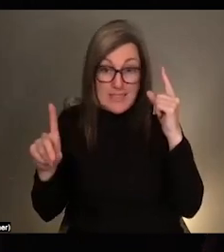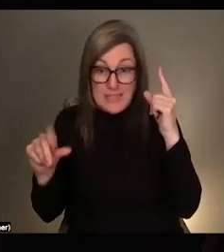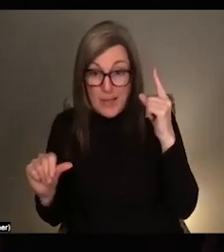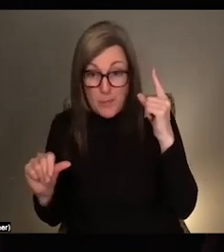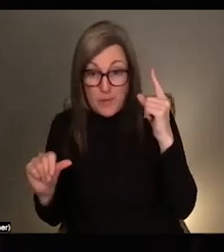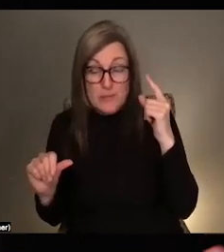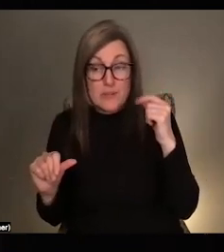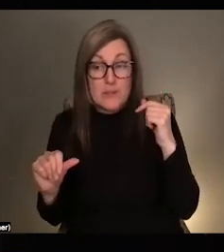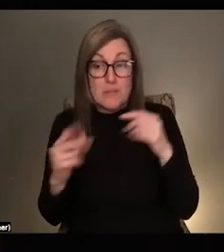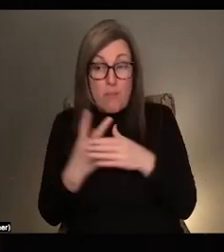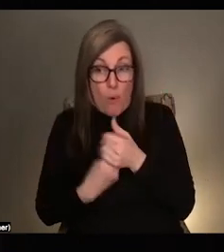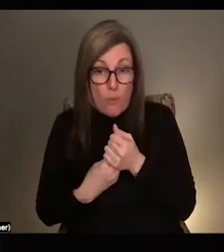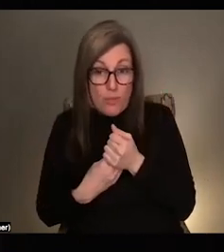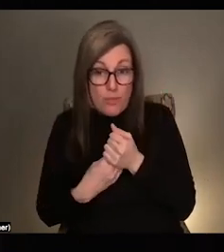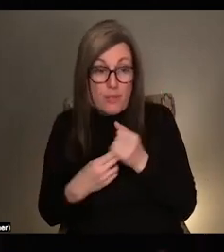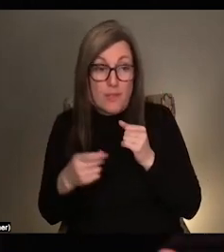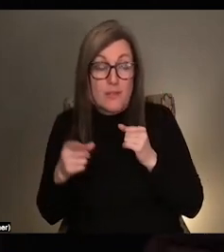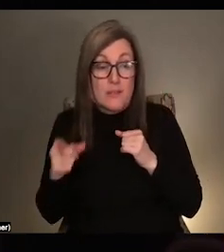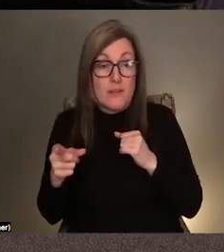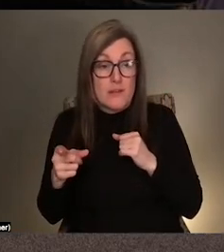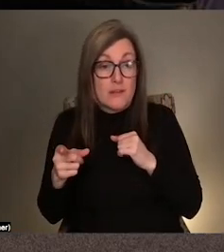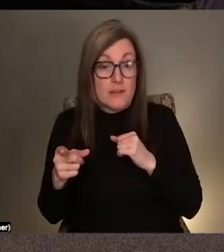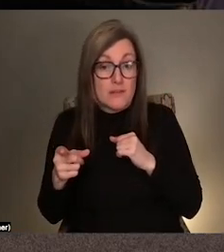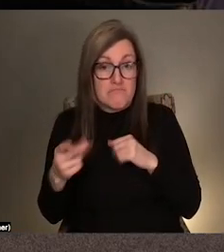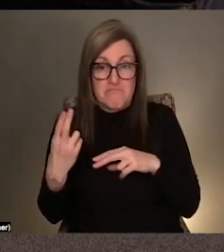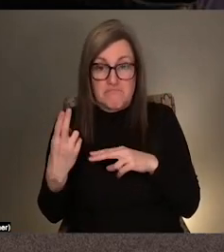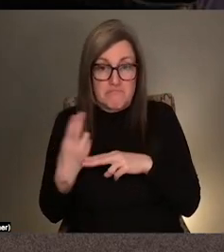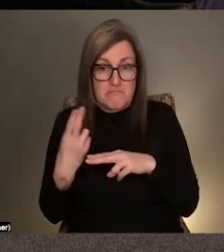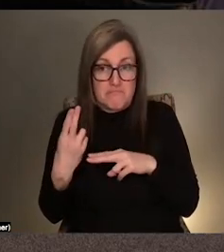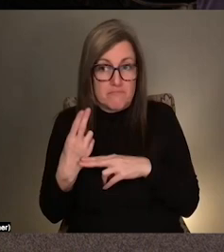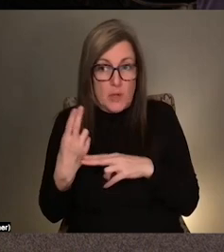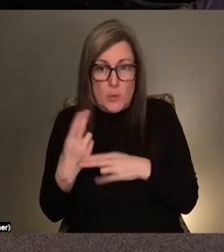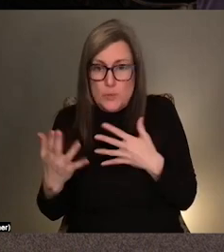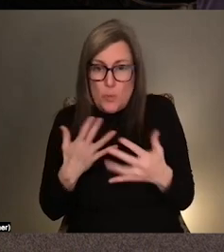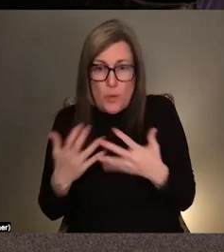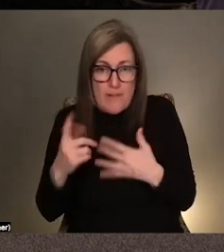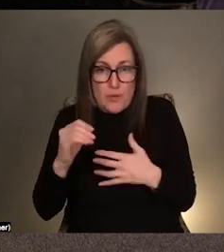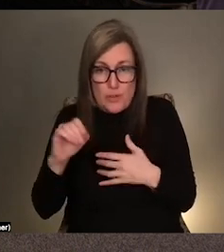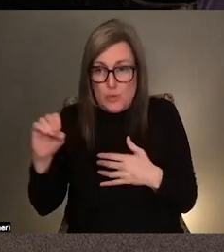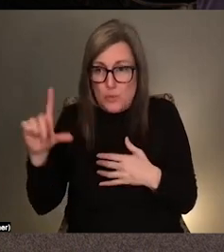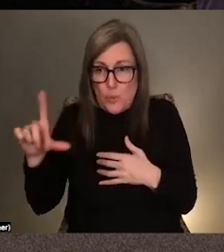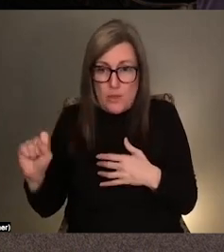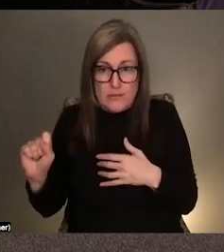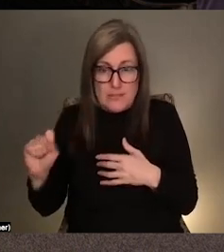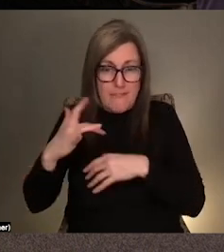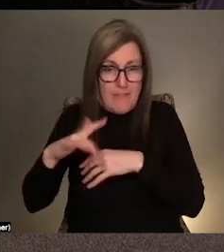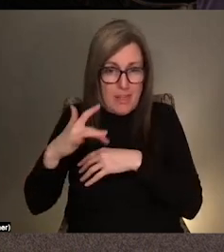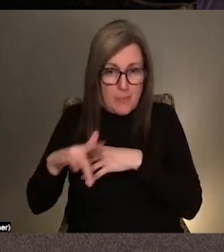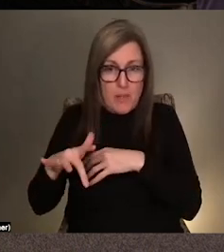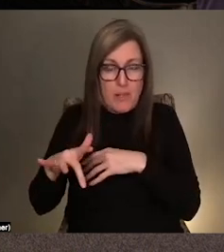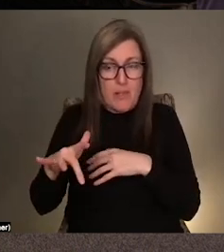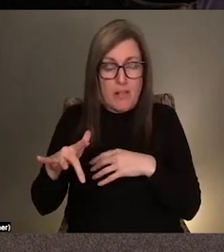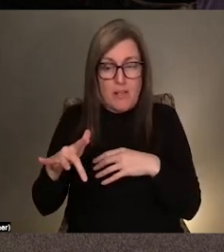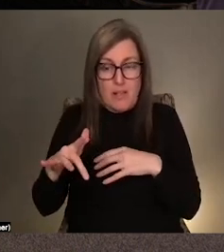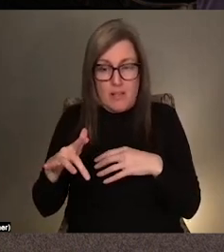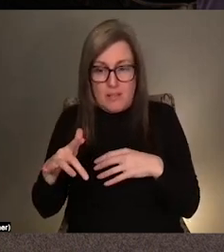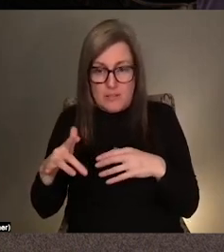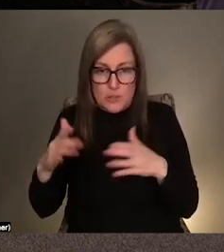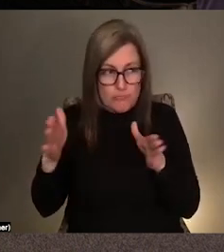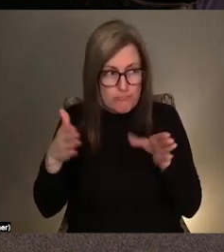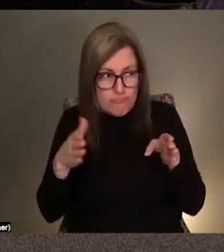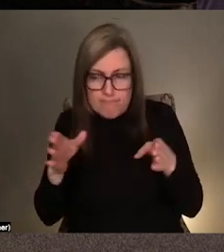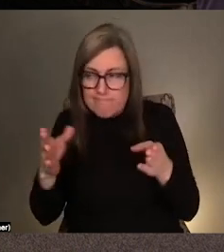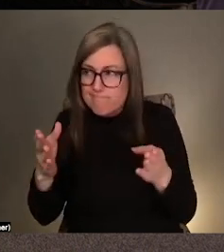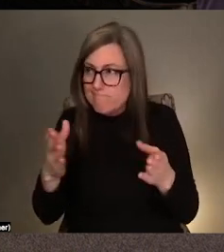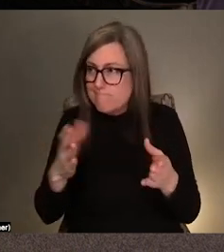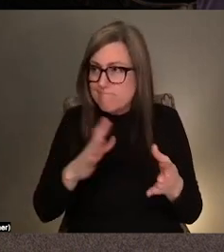like using whatever tools are available available to like navigate in and through institutions